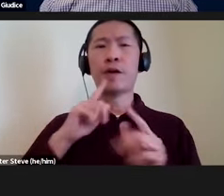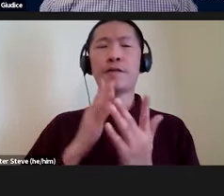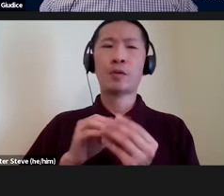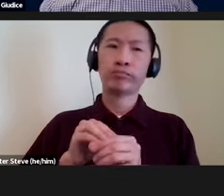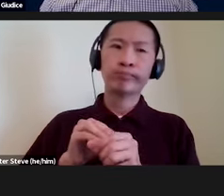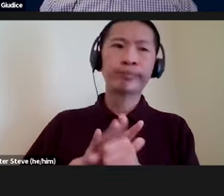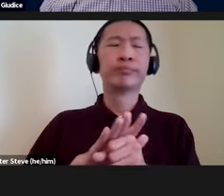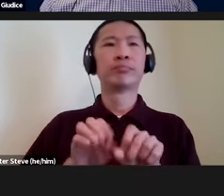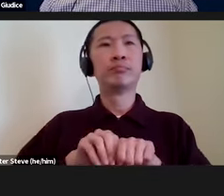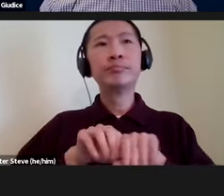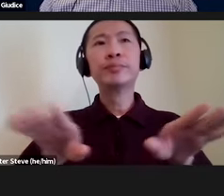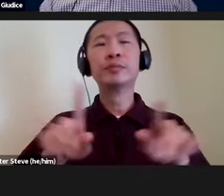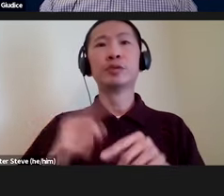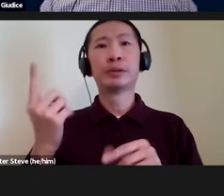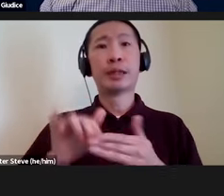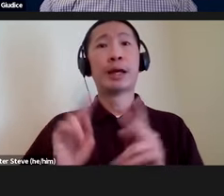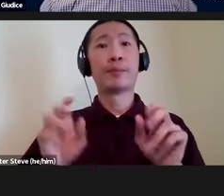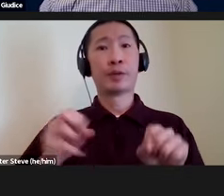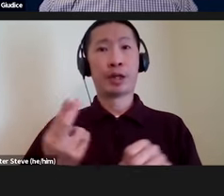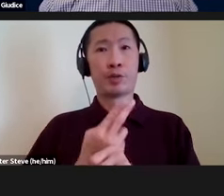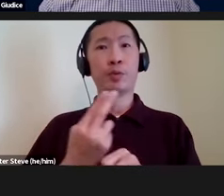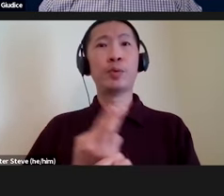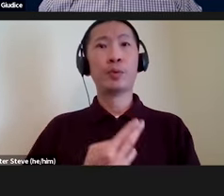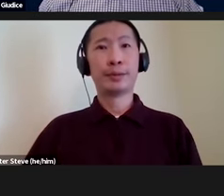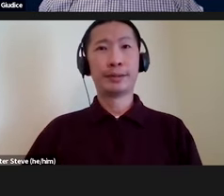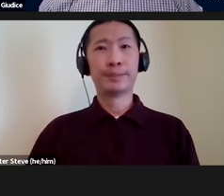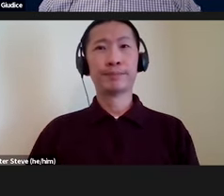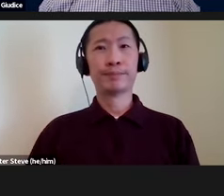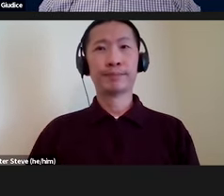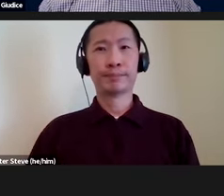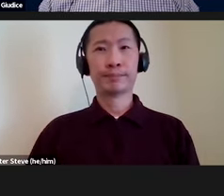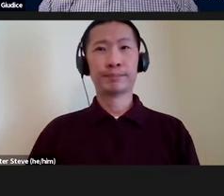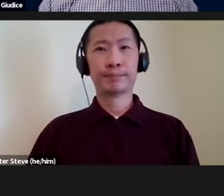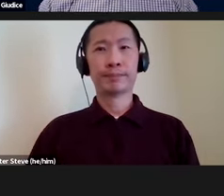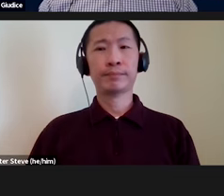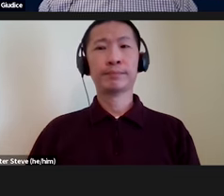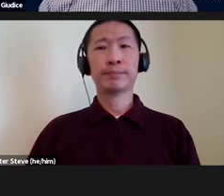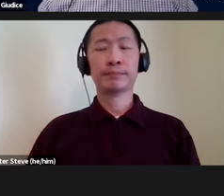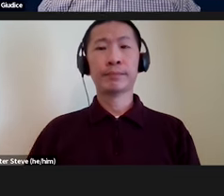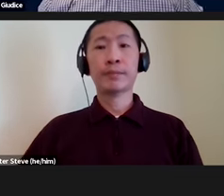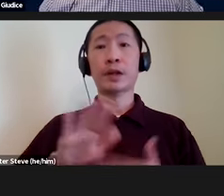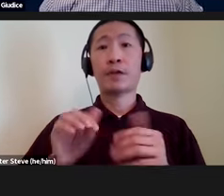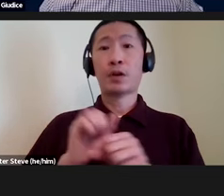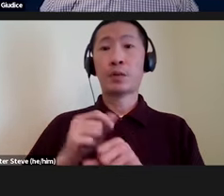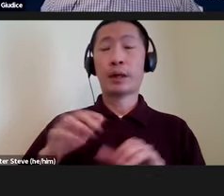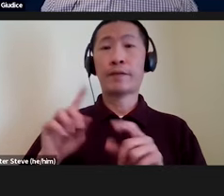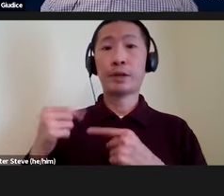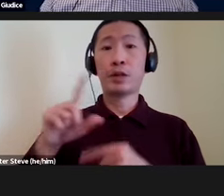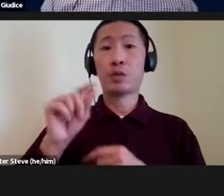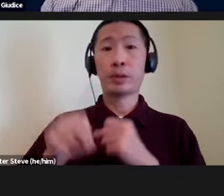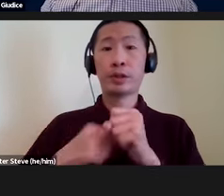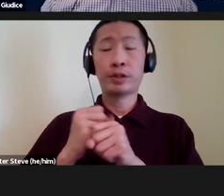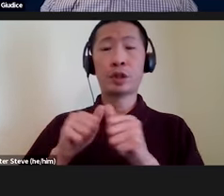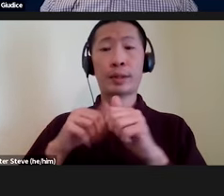and actually getting out there to be something that people can use. Really, of all the work that I've done in the last 20 years on accessibility,